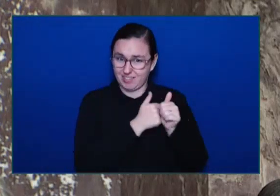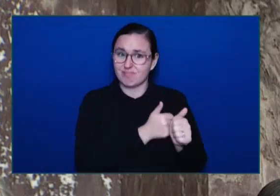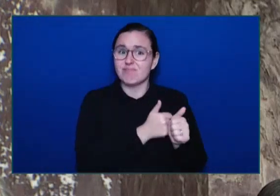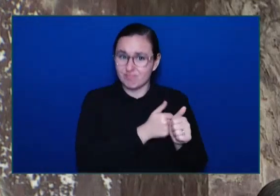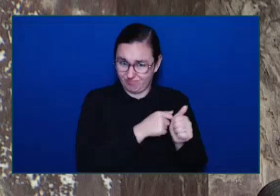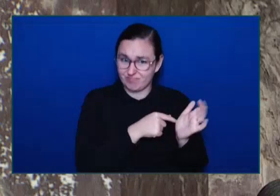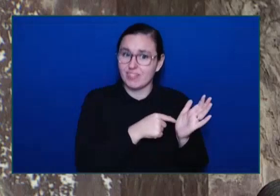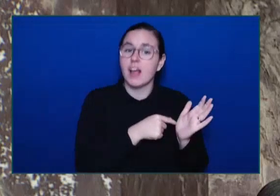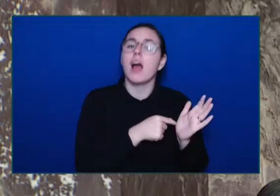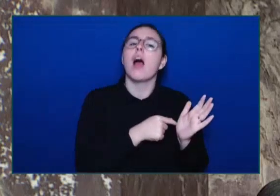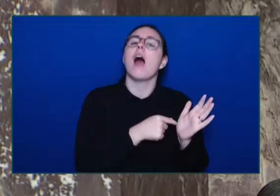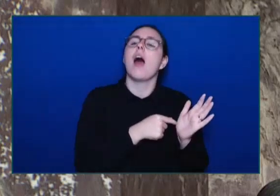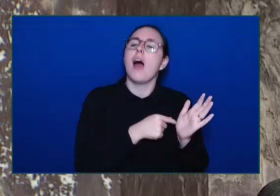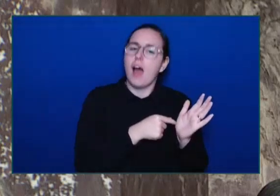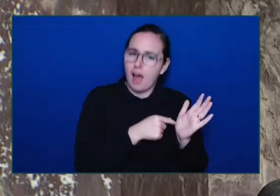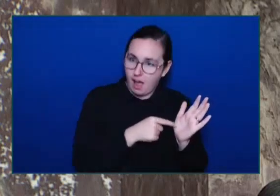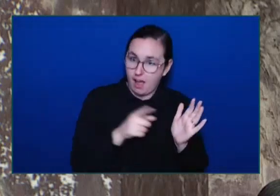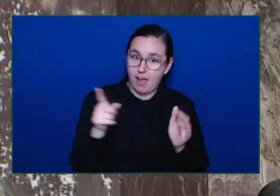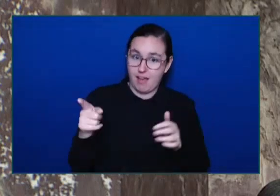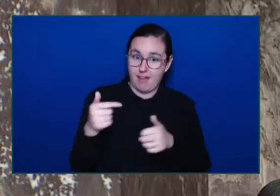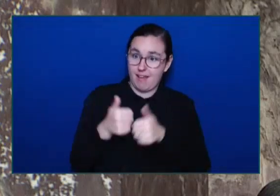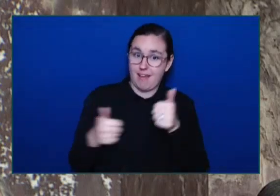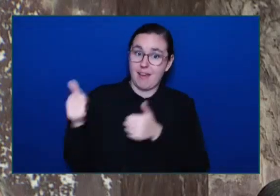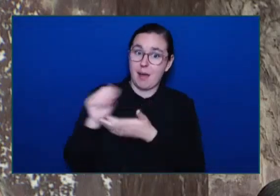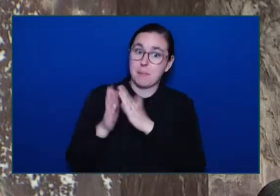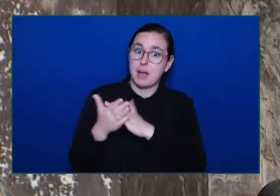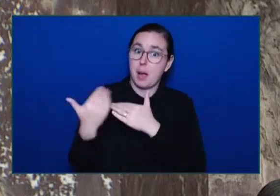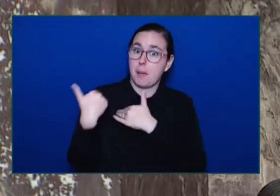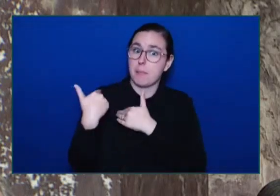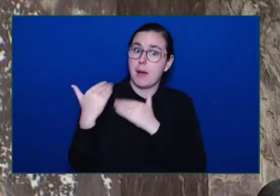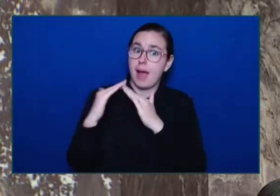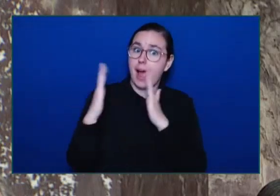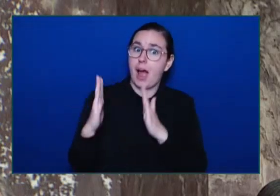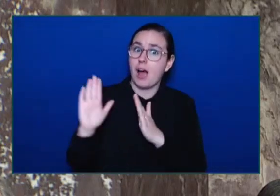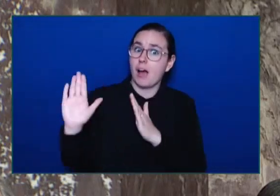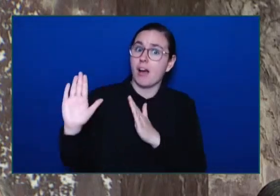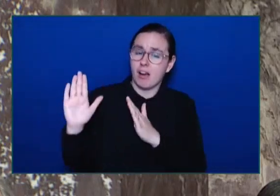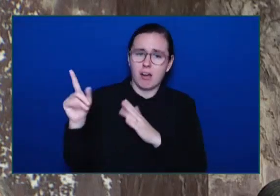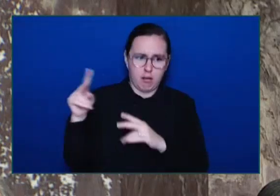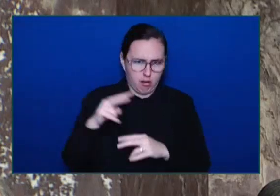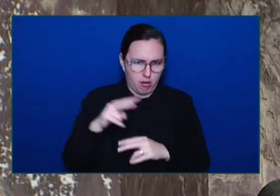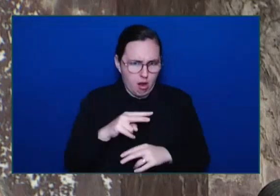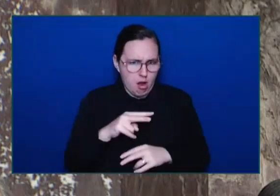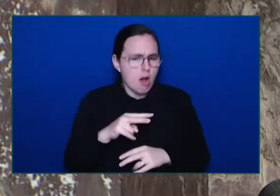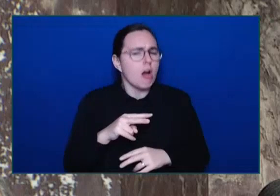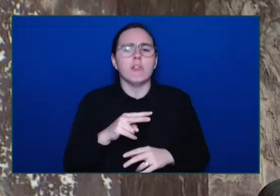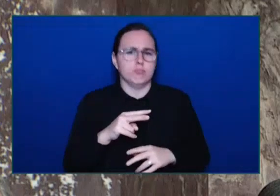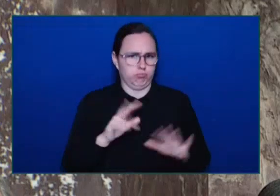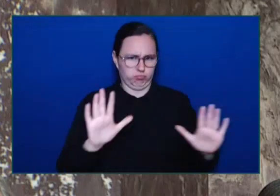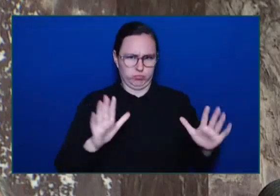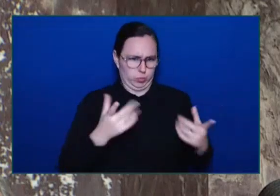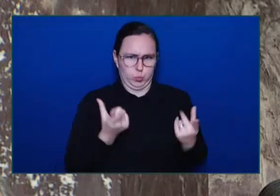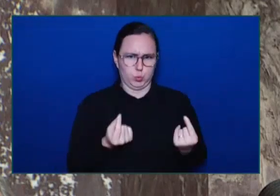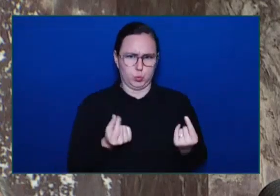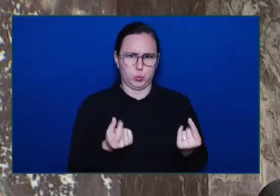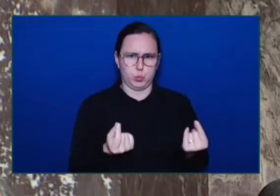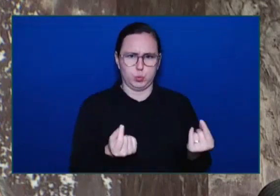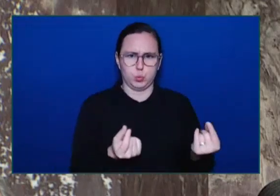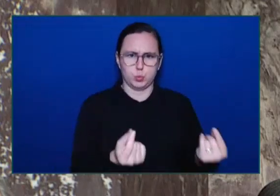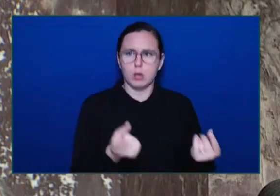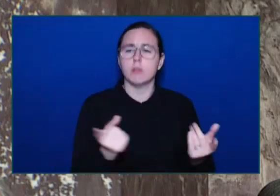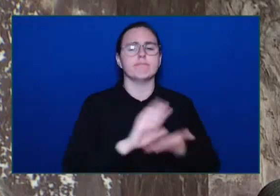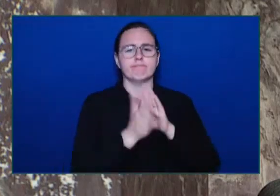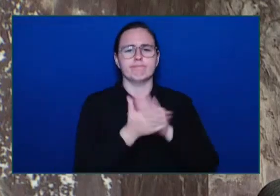took the steps To ensure that there was Public accountability That steps were taken To ensure that Anything that was found wrong Would